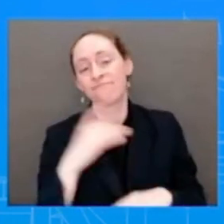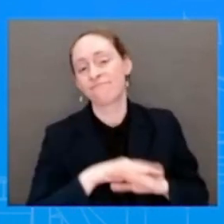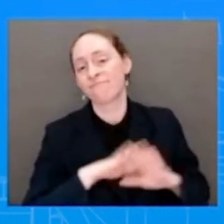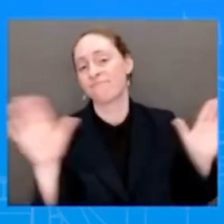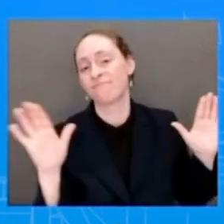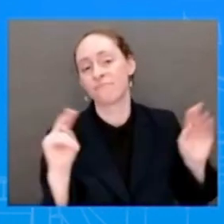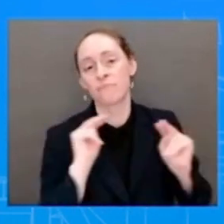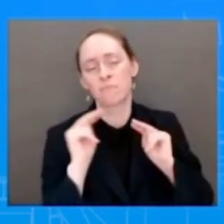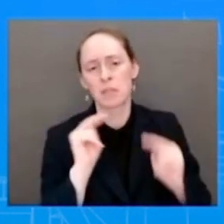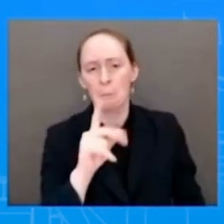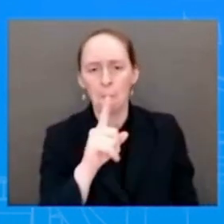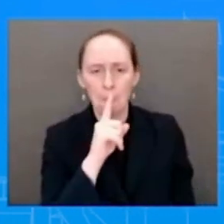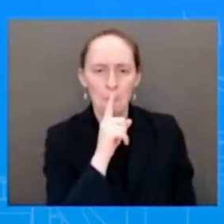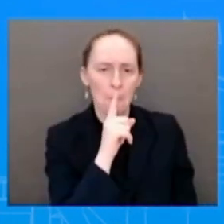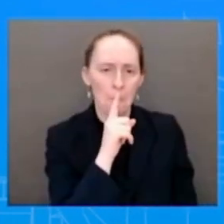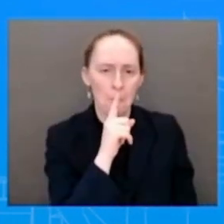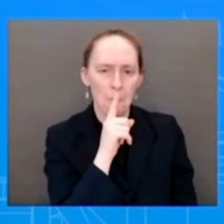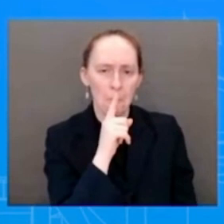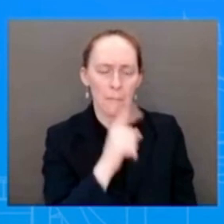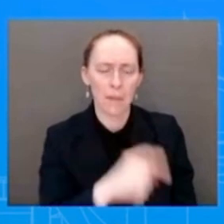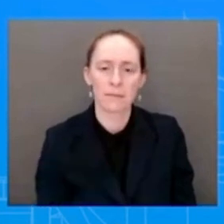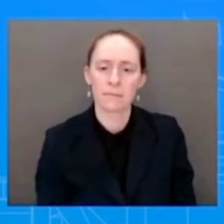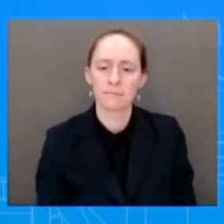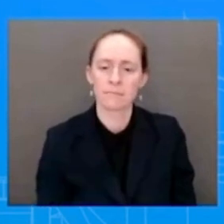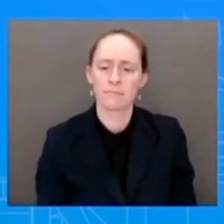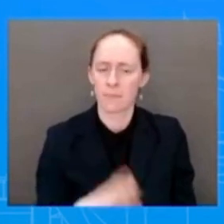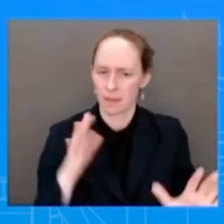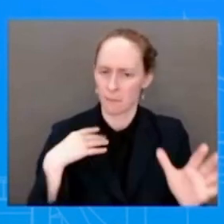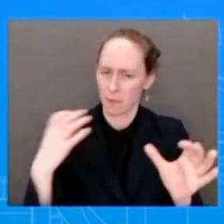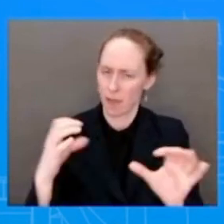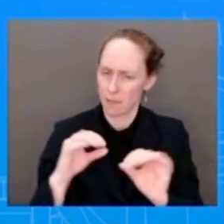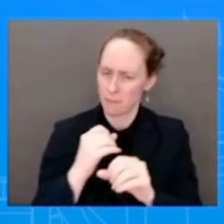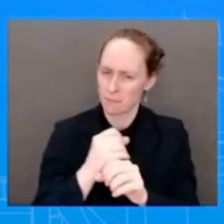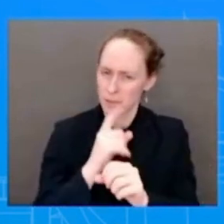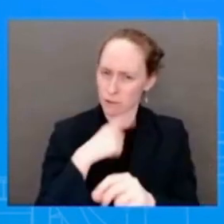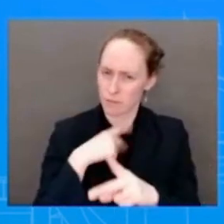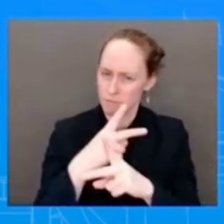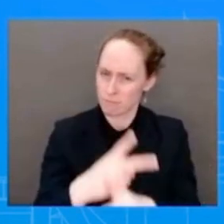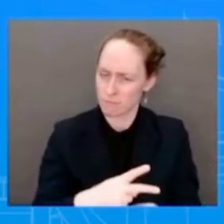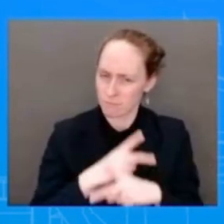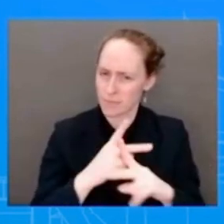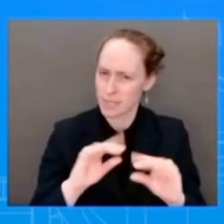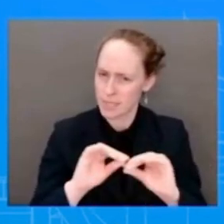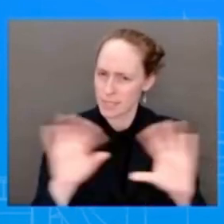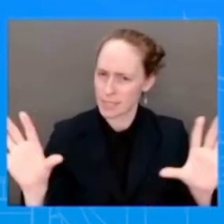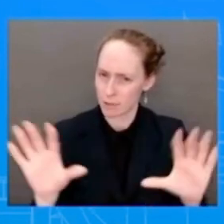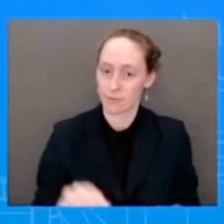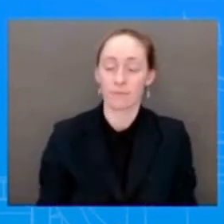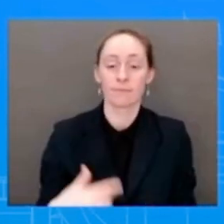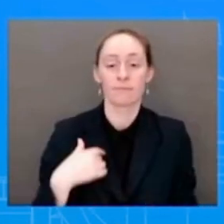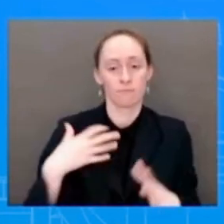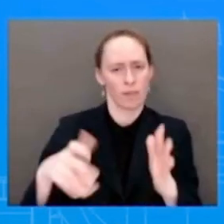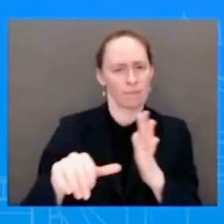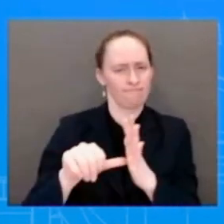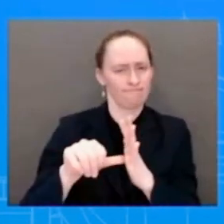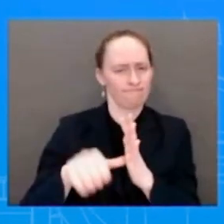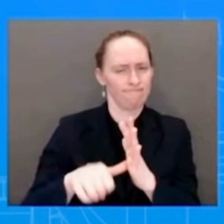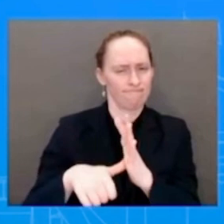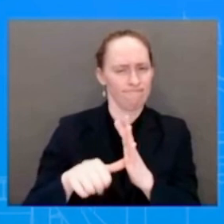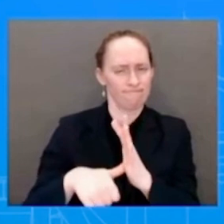want to be very careful there. But what I'm saying is the President is committed, is committed to,